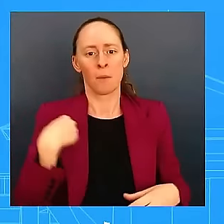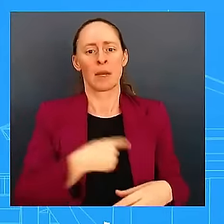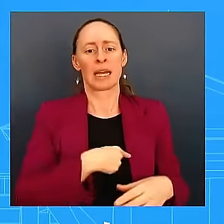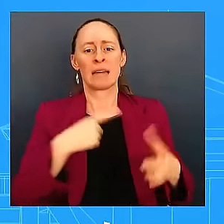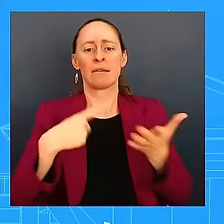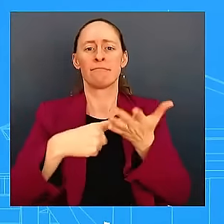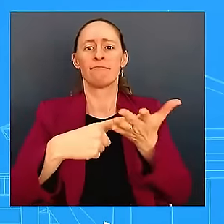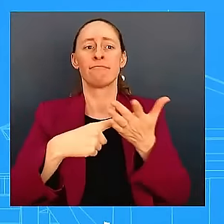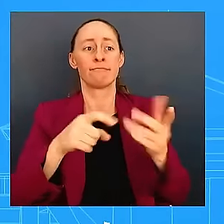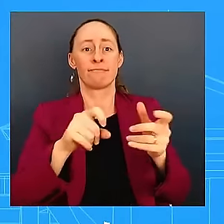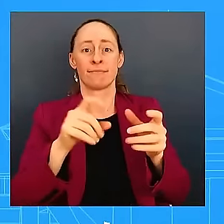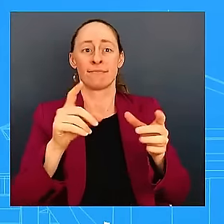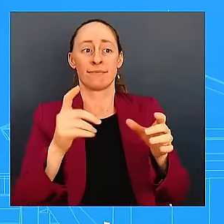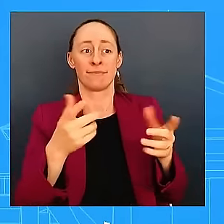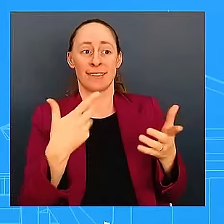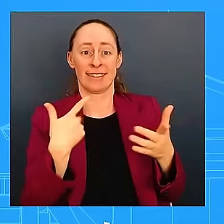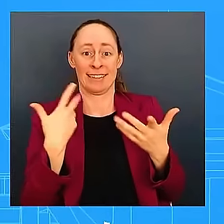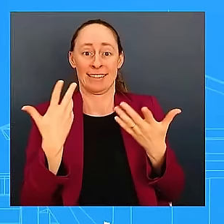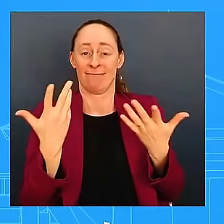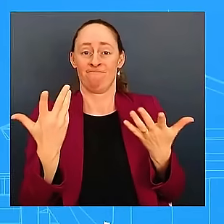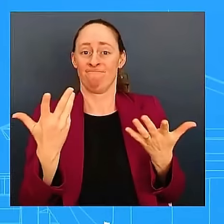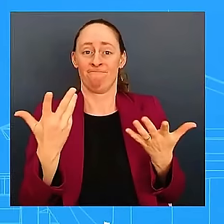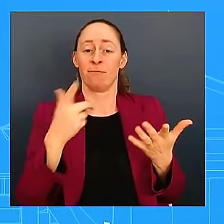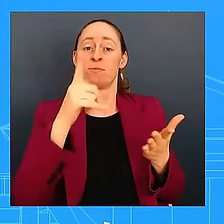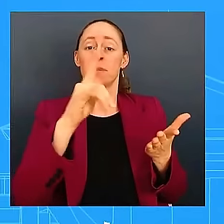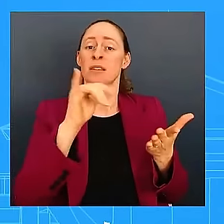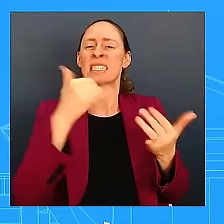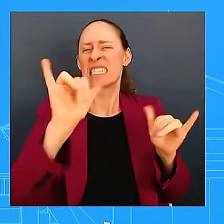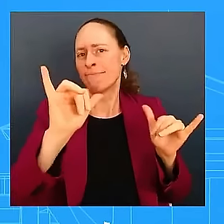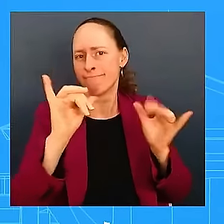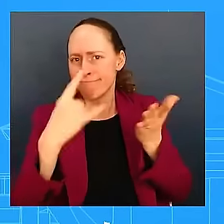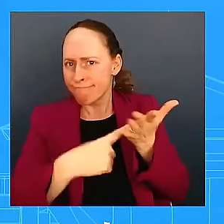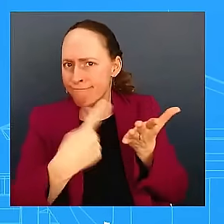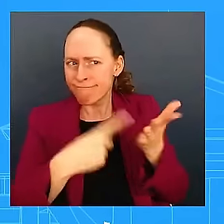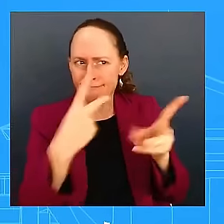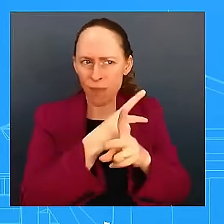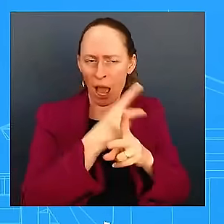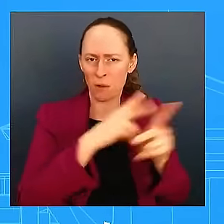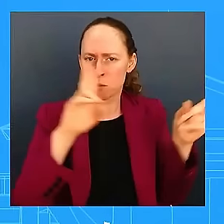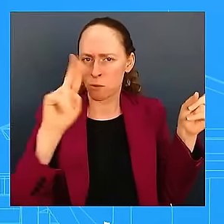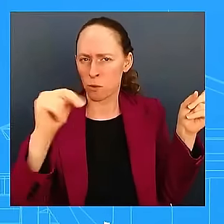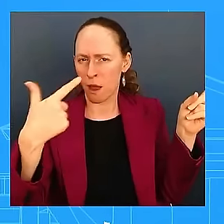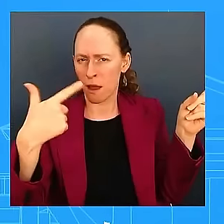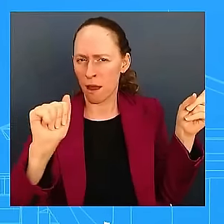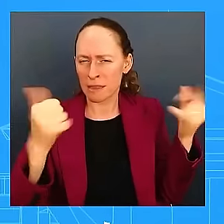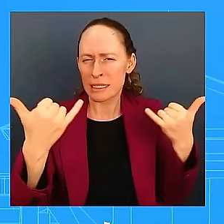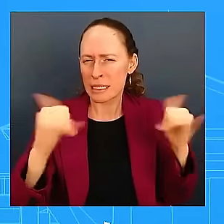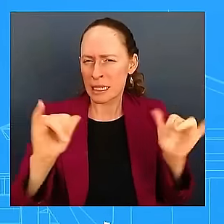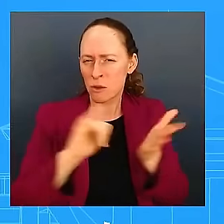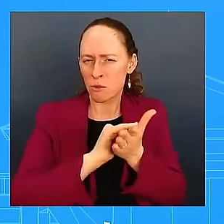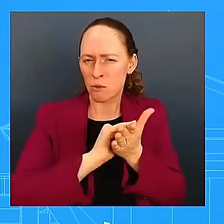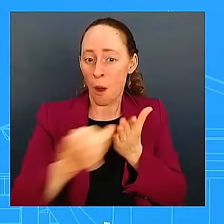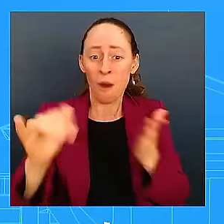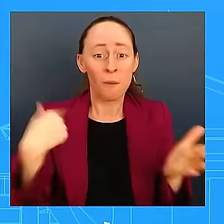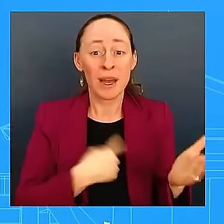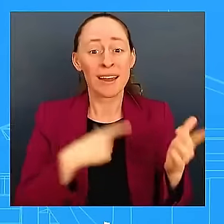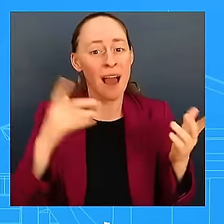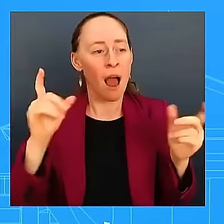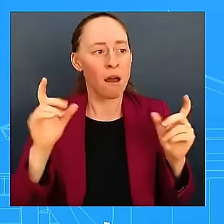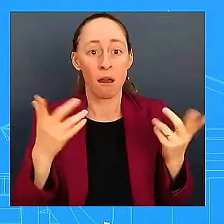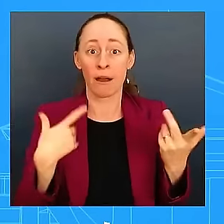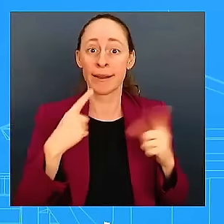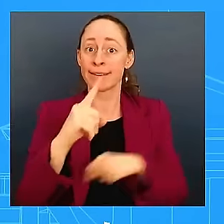York. And so we're going to continue to move that way. But we have to do something, right? We have to continue to act. And